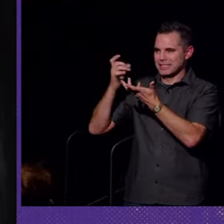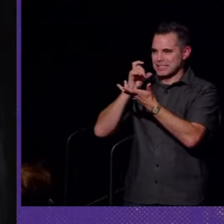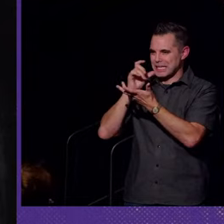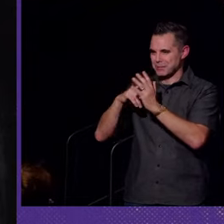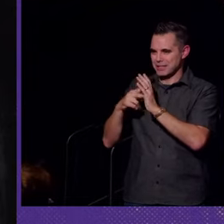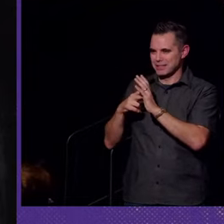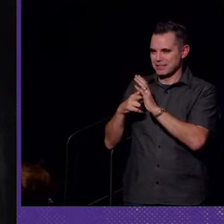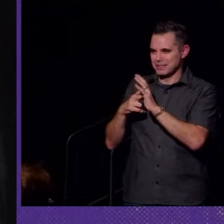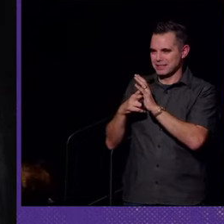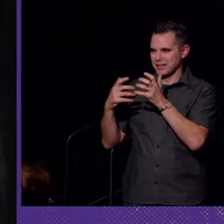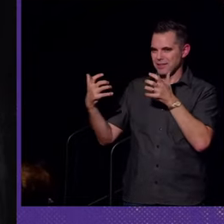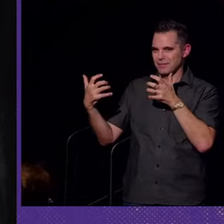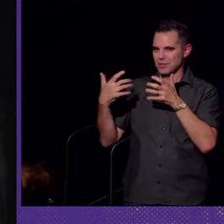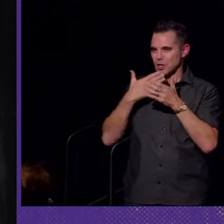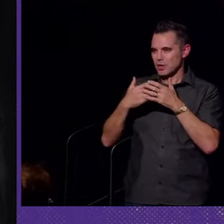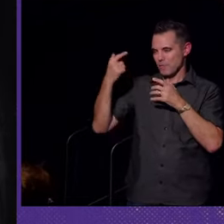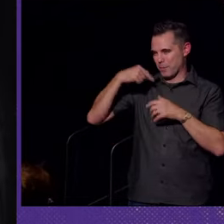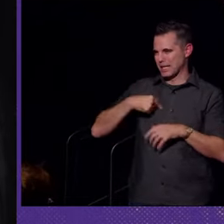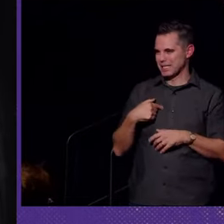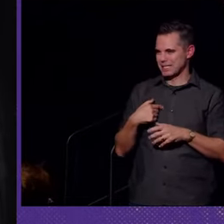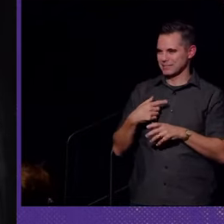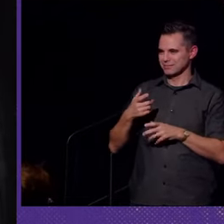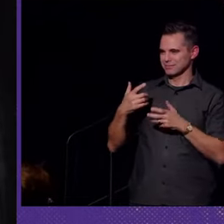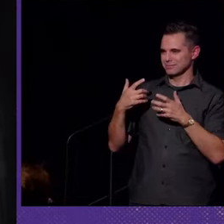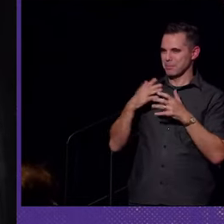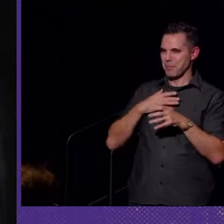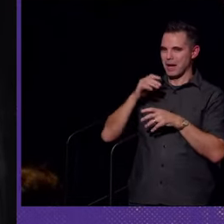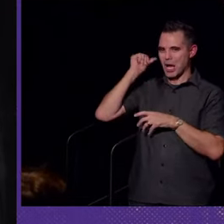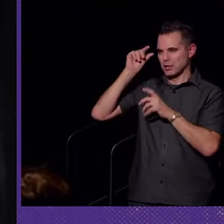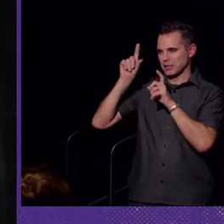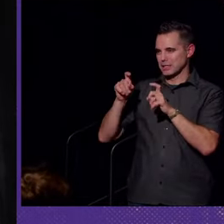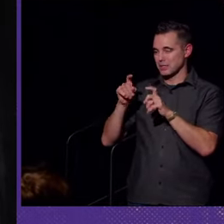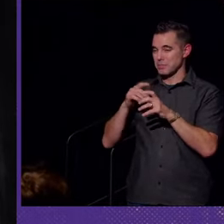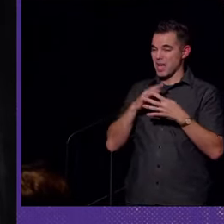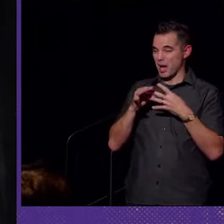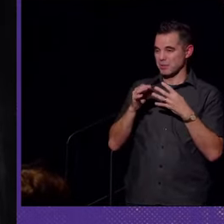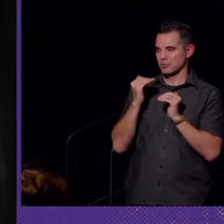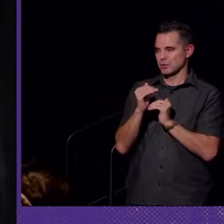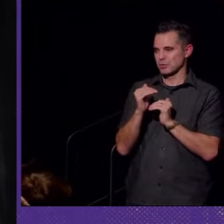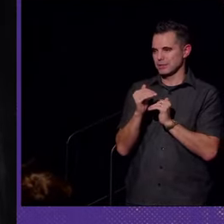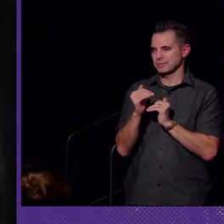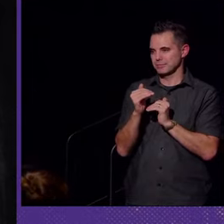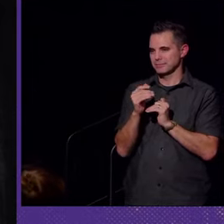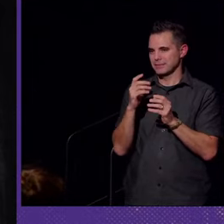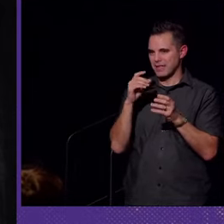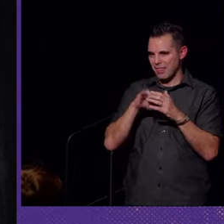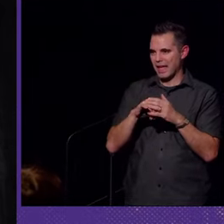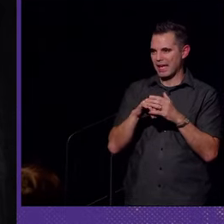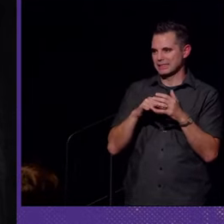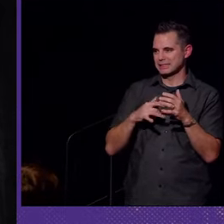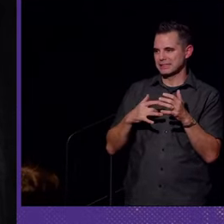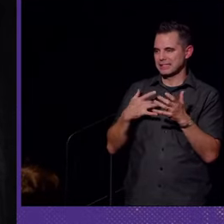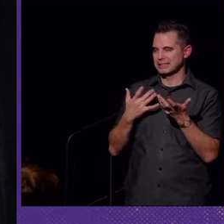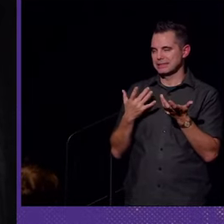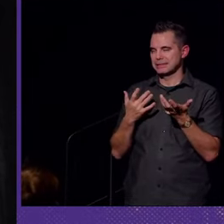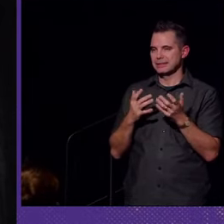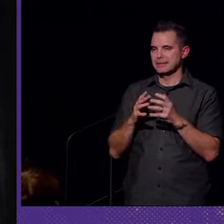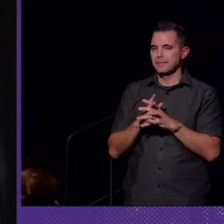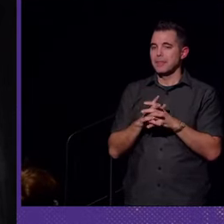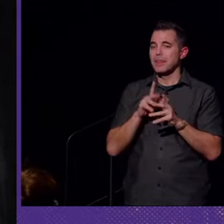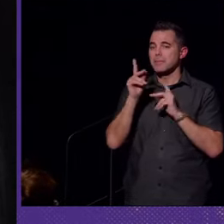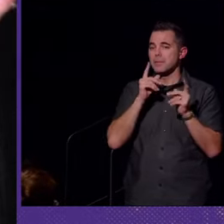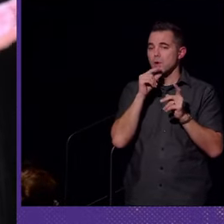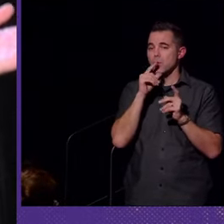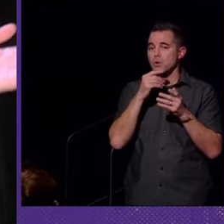necessarily mean that it would be good for me. So, my options are restricted in that sense. The